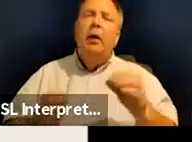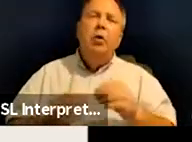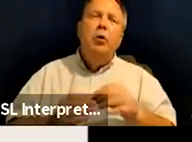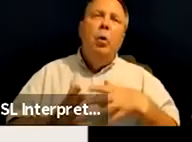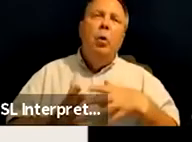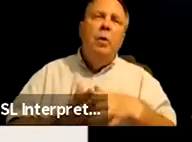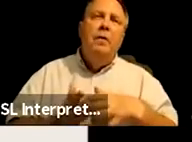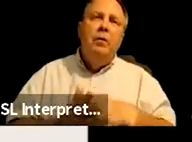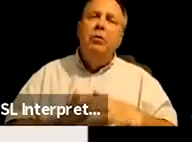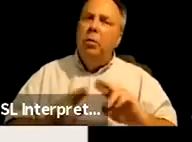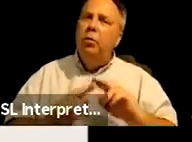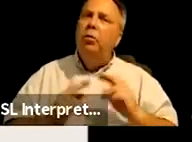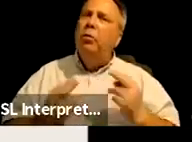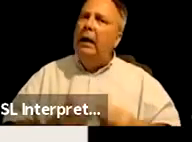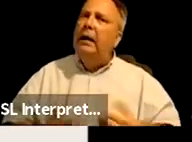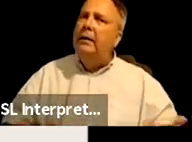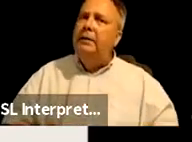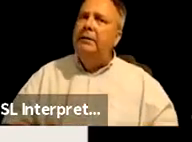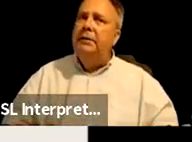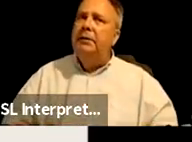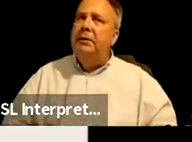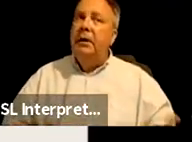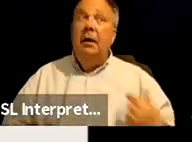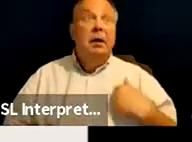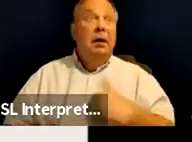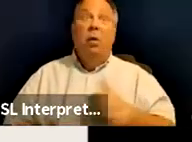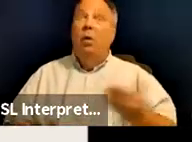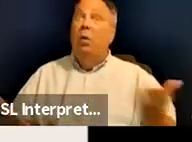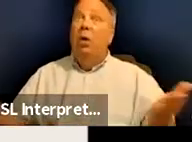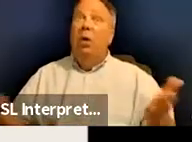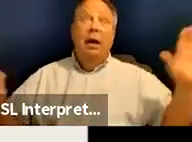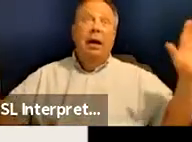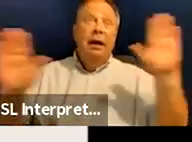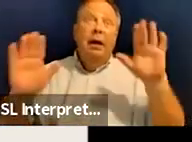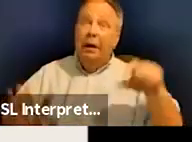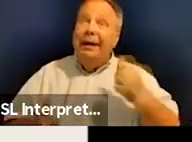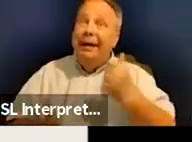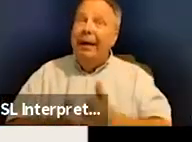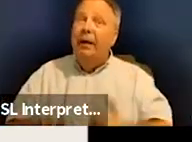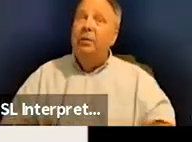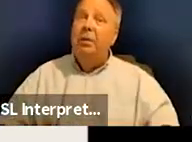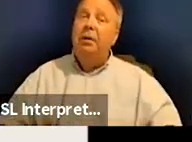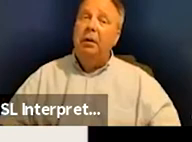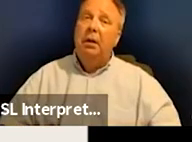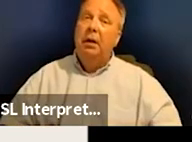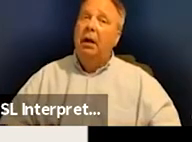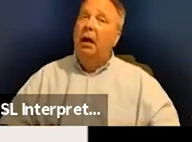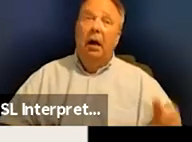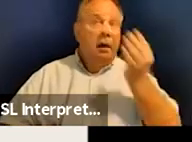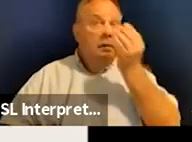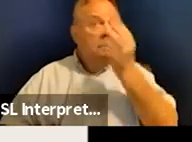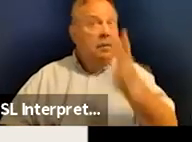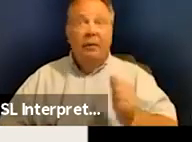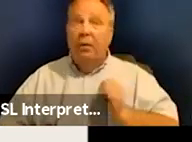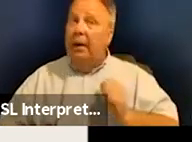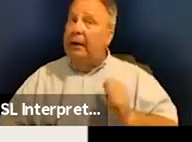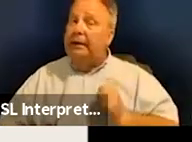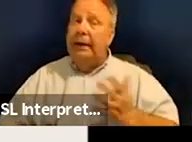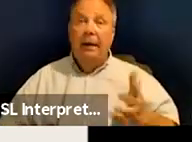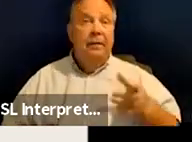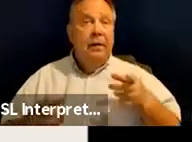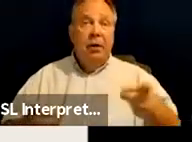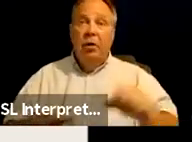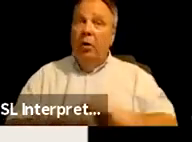relatives. You know, we're out here and we need help. Um, you know, I'll just say for myself, like during